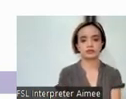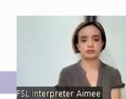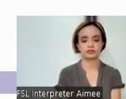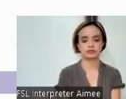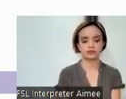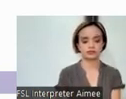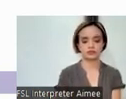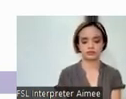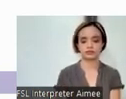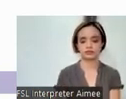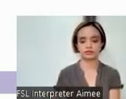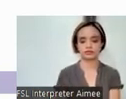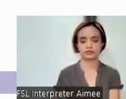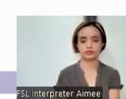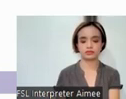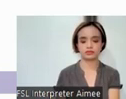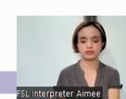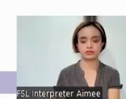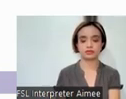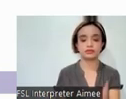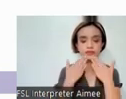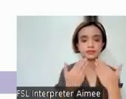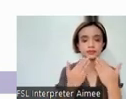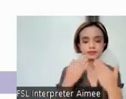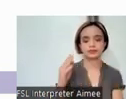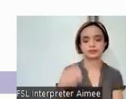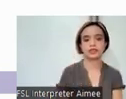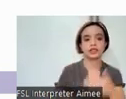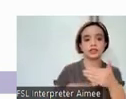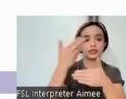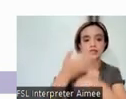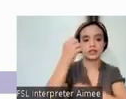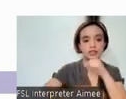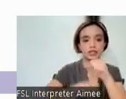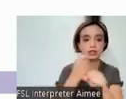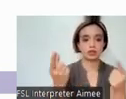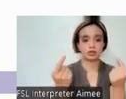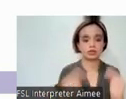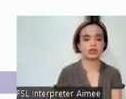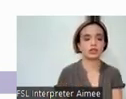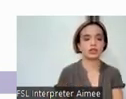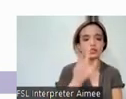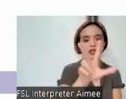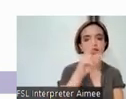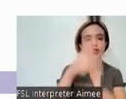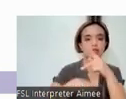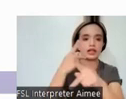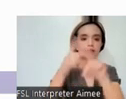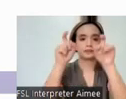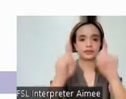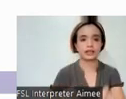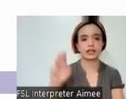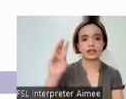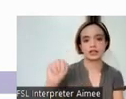Thanks, Mariah. Next year, we'll be administering the three different versions of MLAF. We want to find